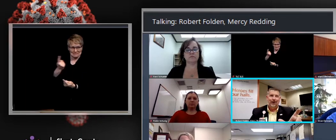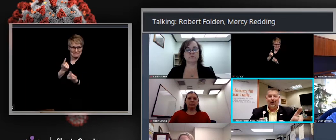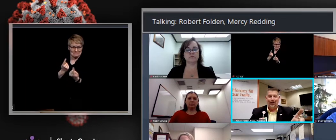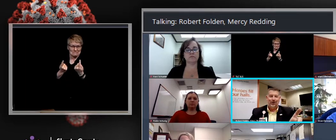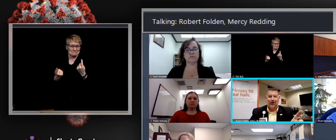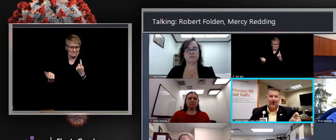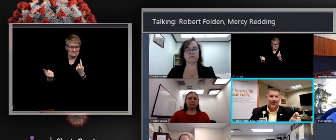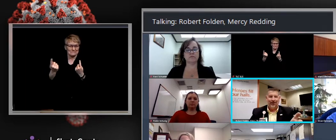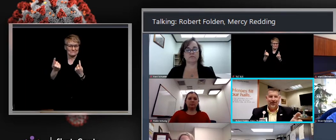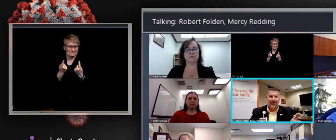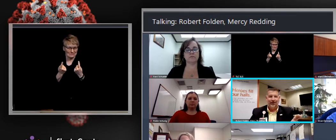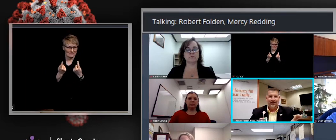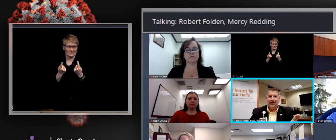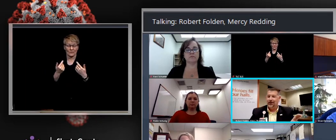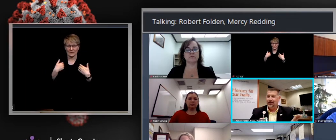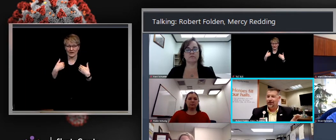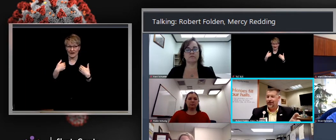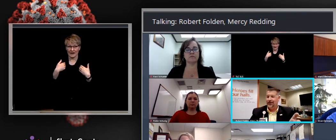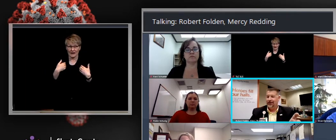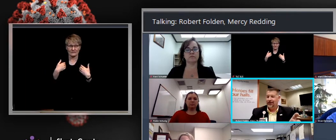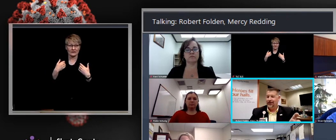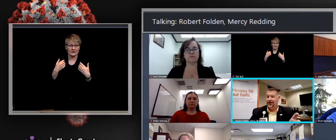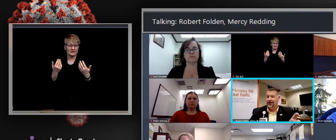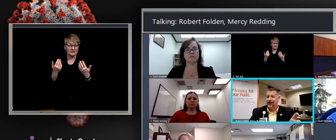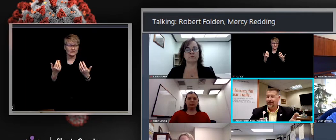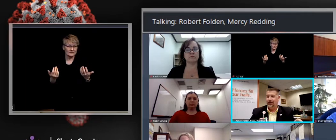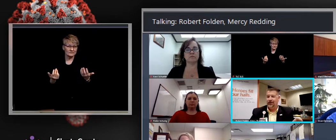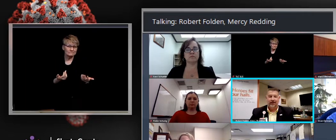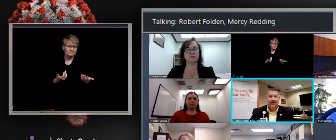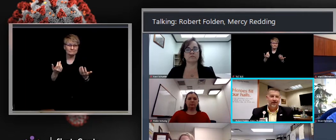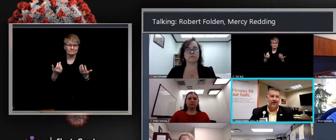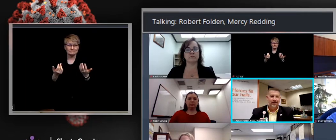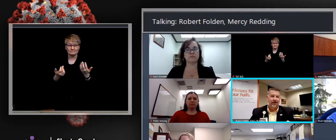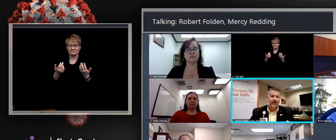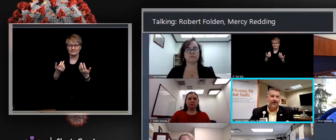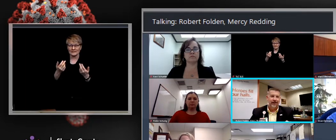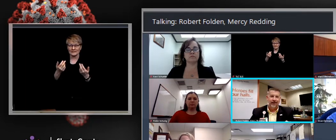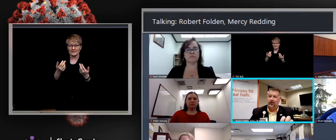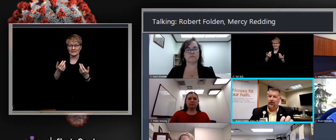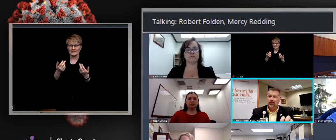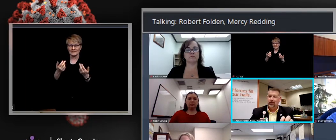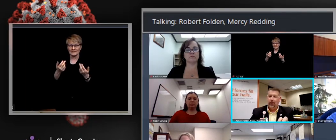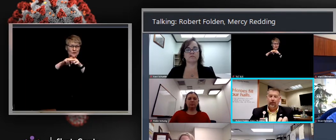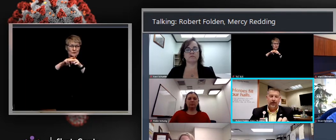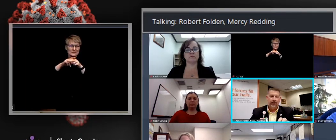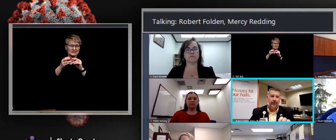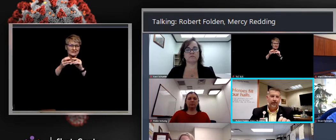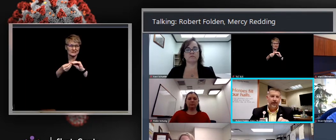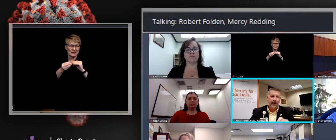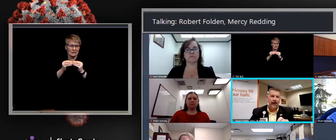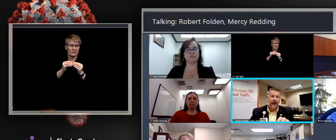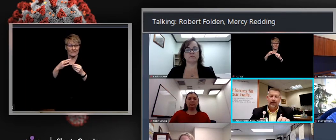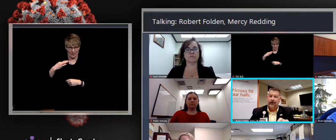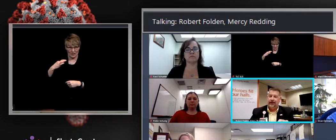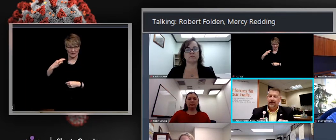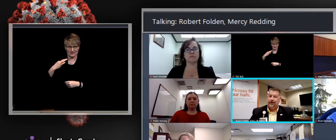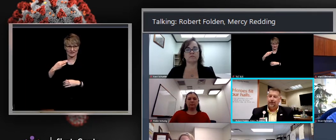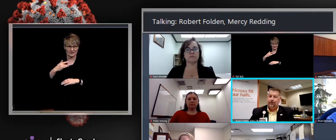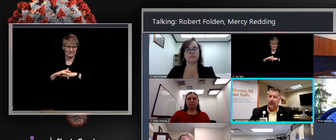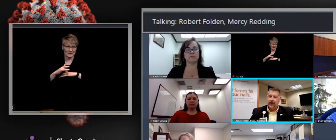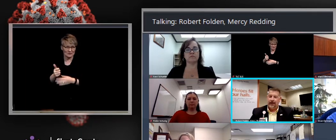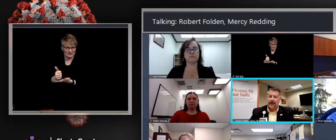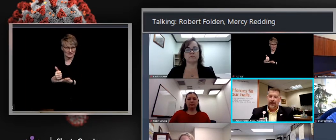larger volunteer task force that's here on site. And we've opened up our